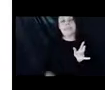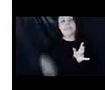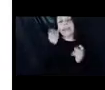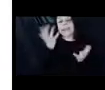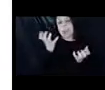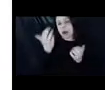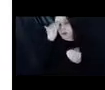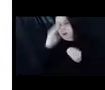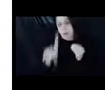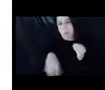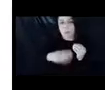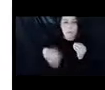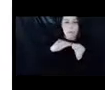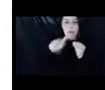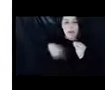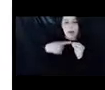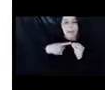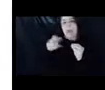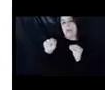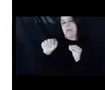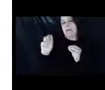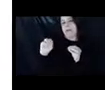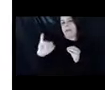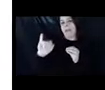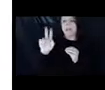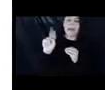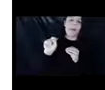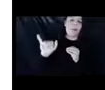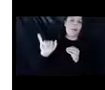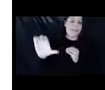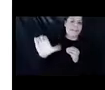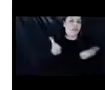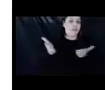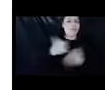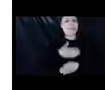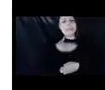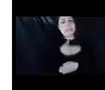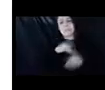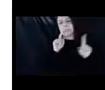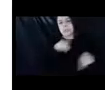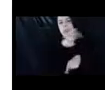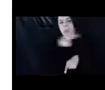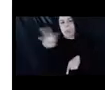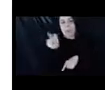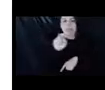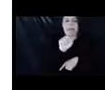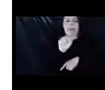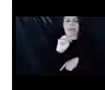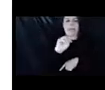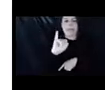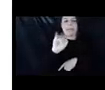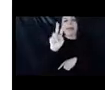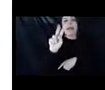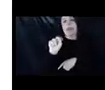to know more about NAMI NYC's services, um, please always feel free to visit our website, which is naminyc.org